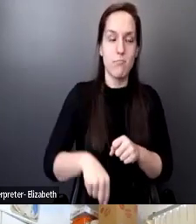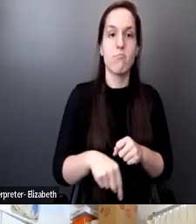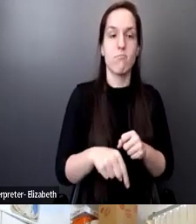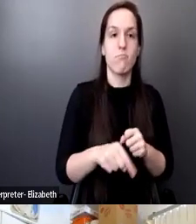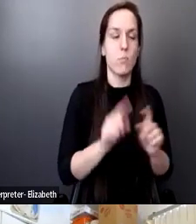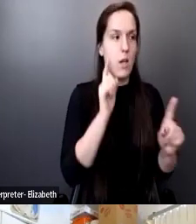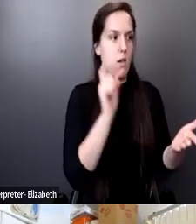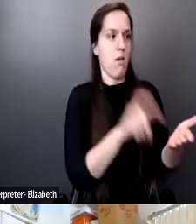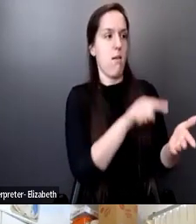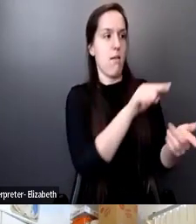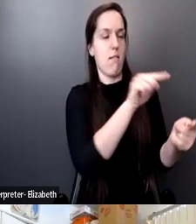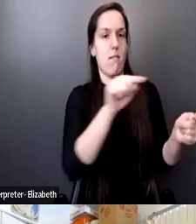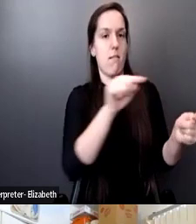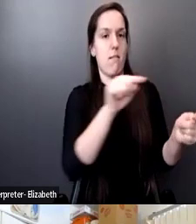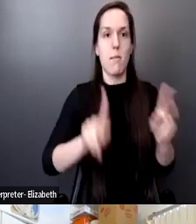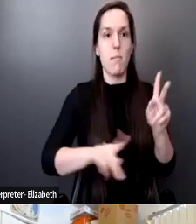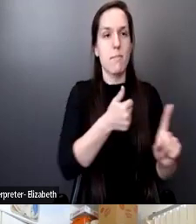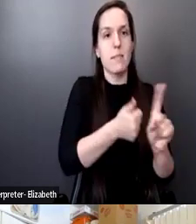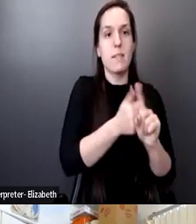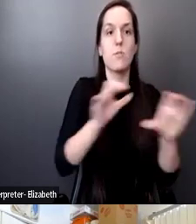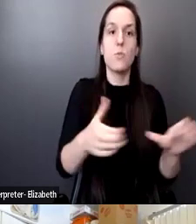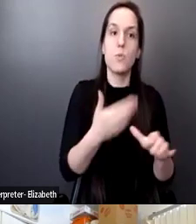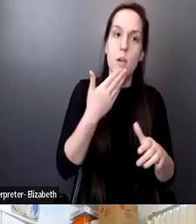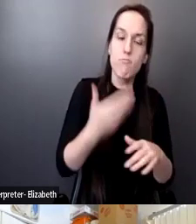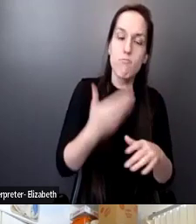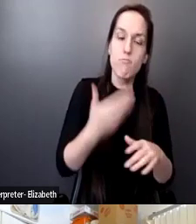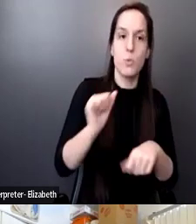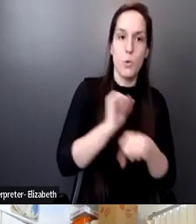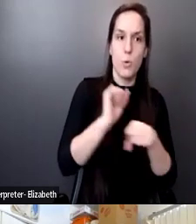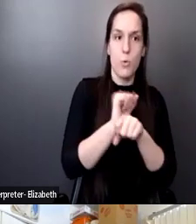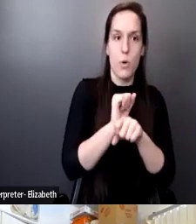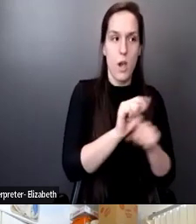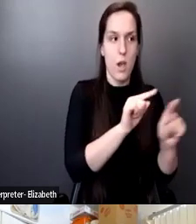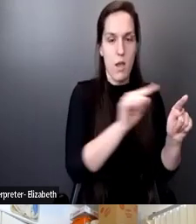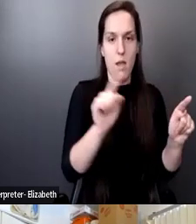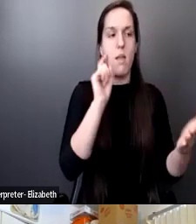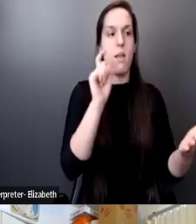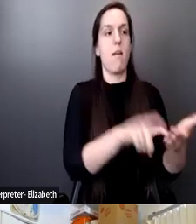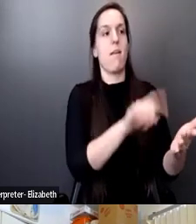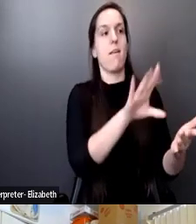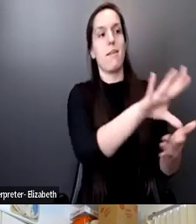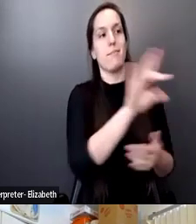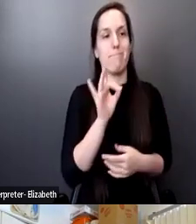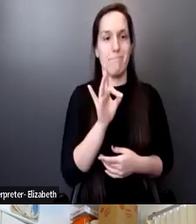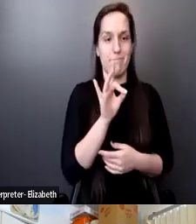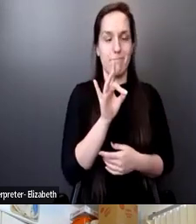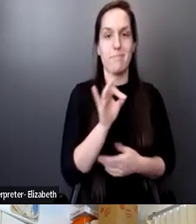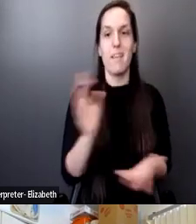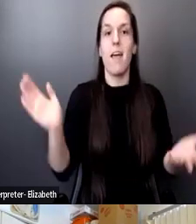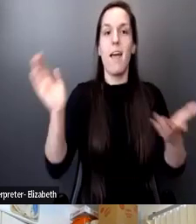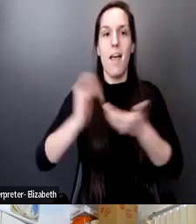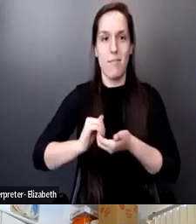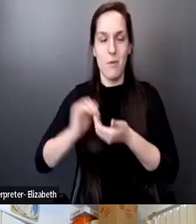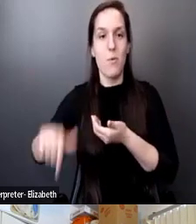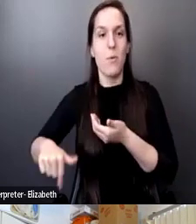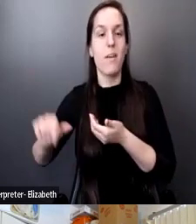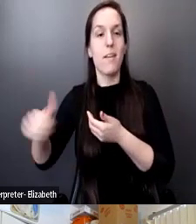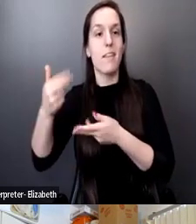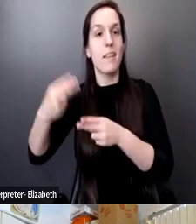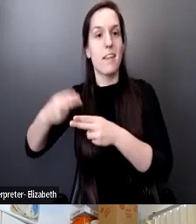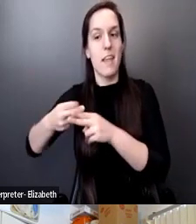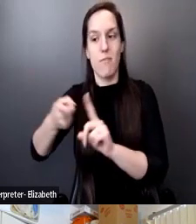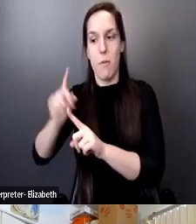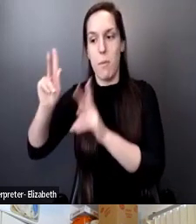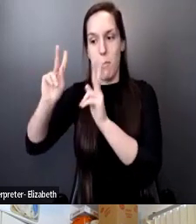our attention who are doing good work and select them and pair them with the name of the person that